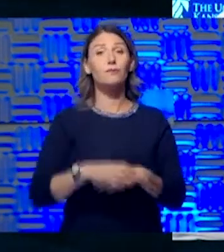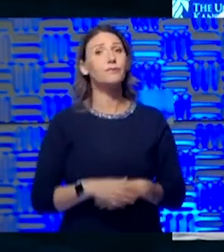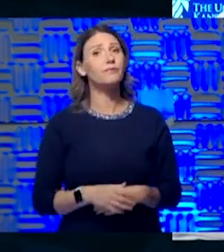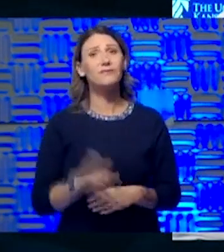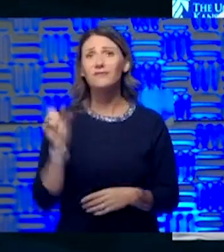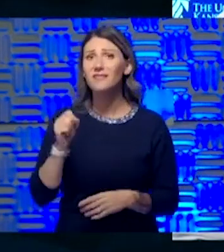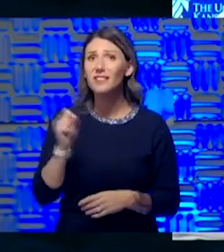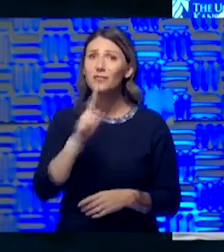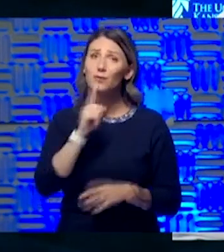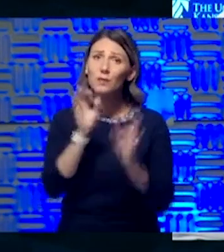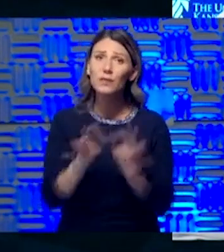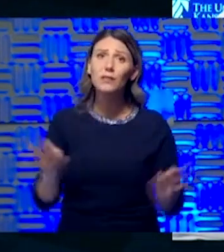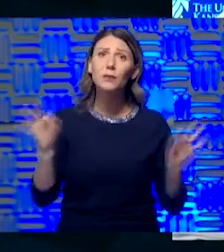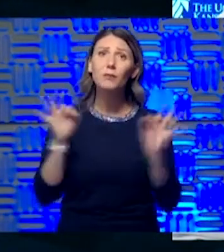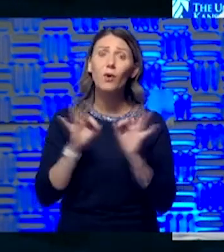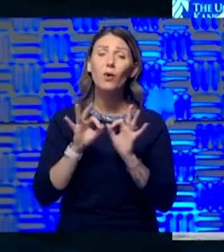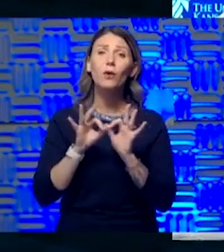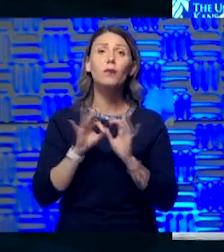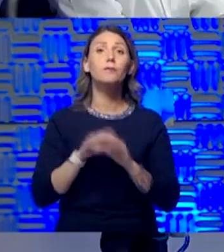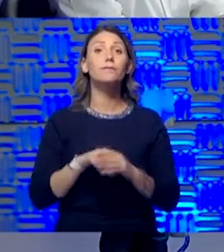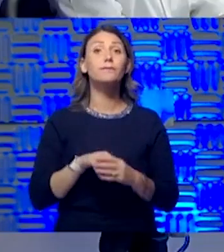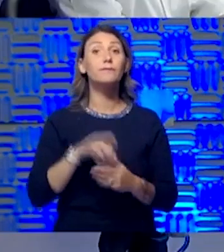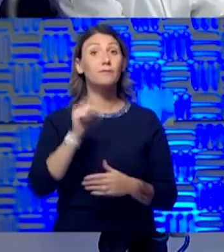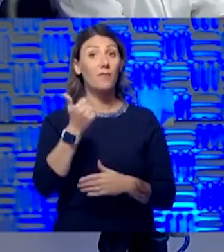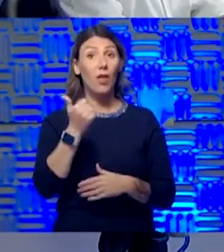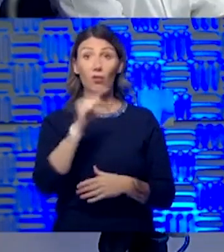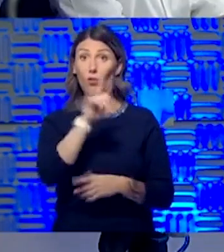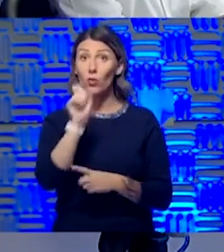so important, isn't it? Other questions? think so.